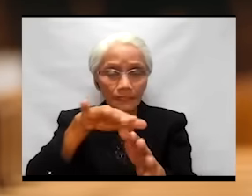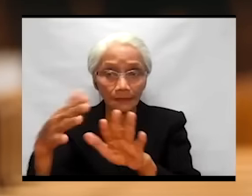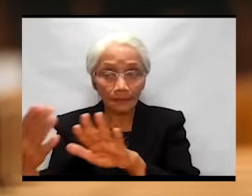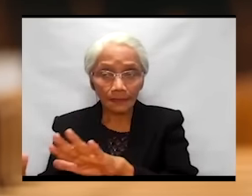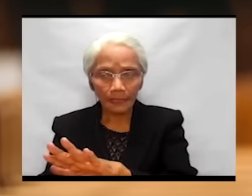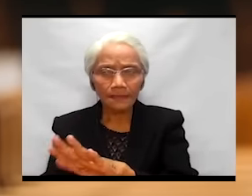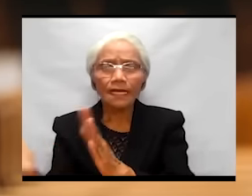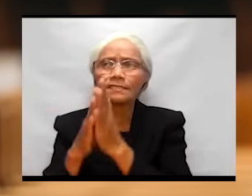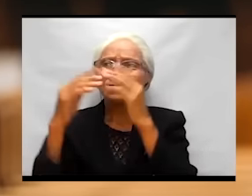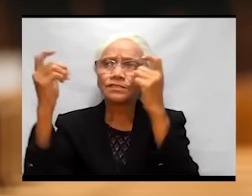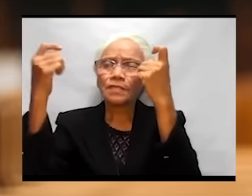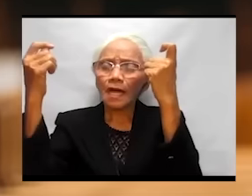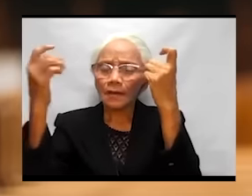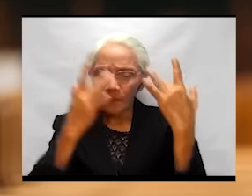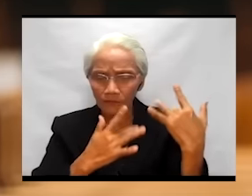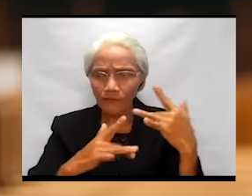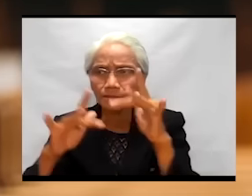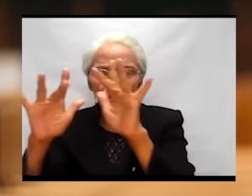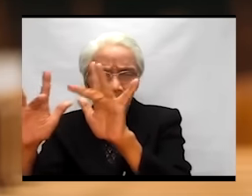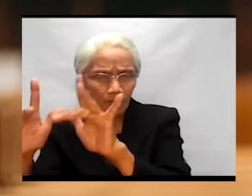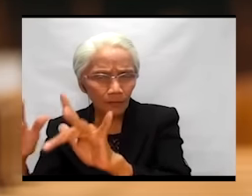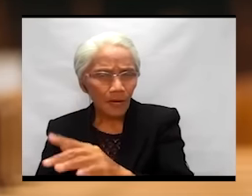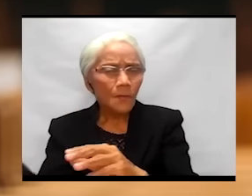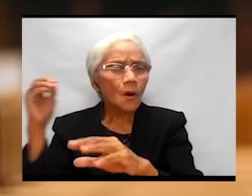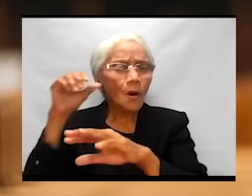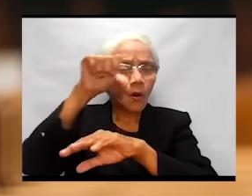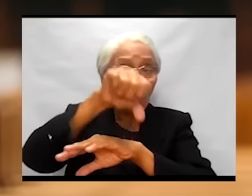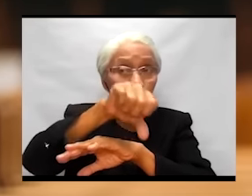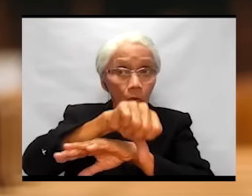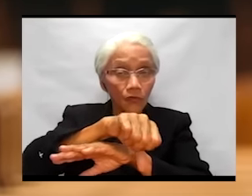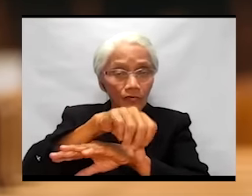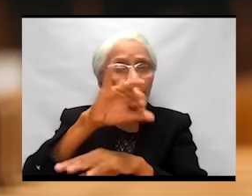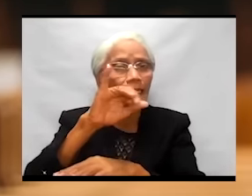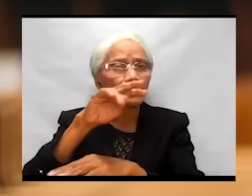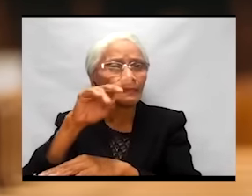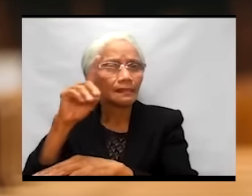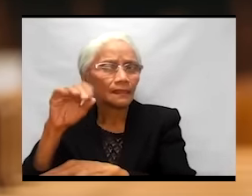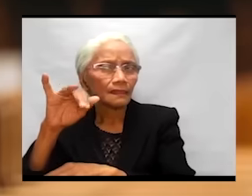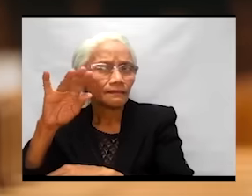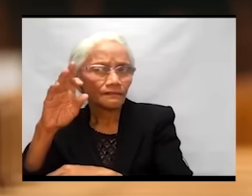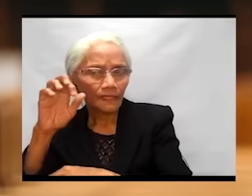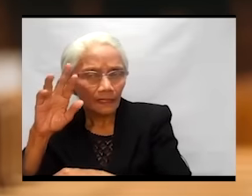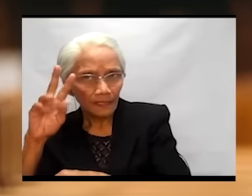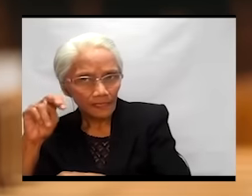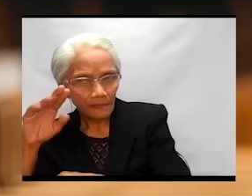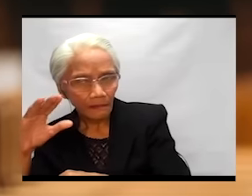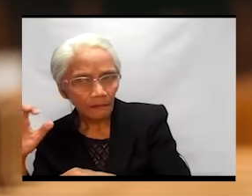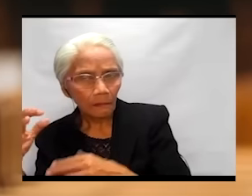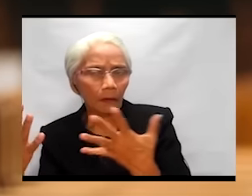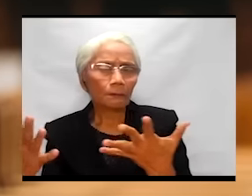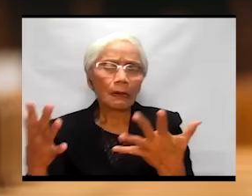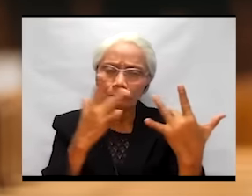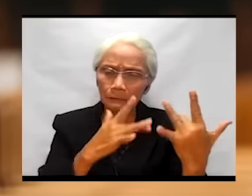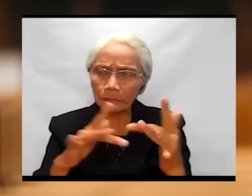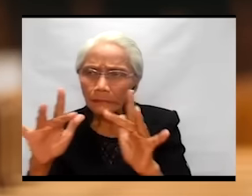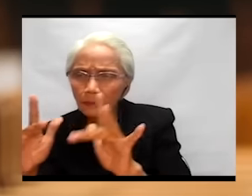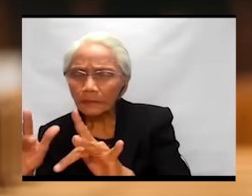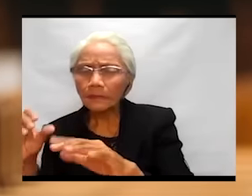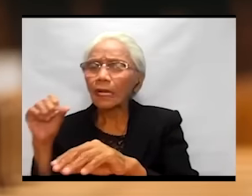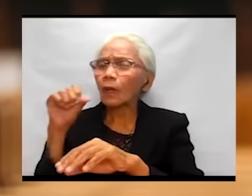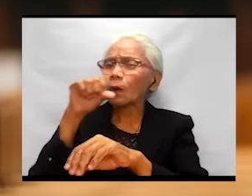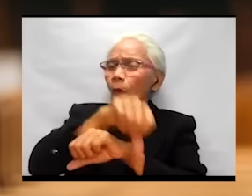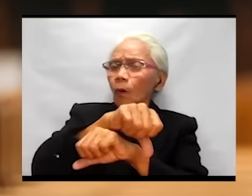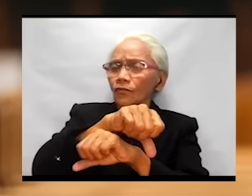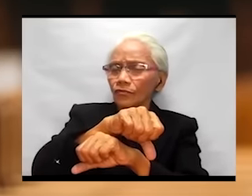the triumph of compassion over indifference, the triumph of mercy over